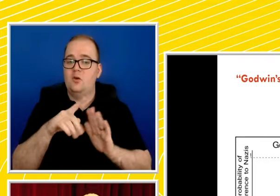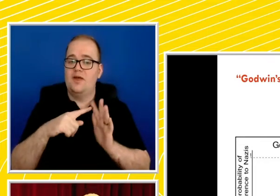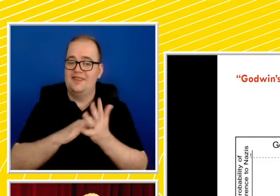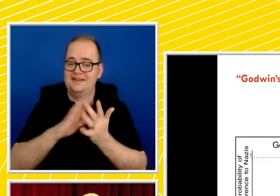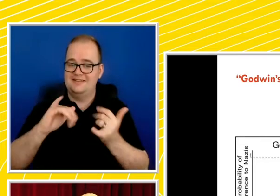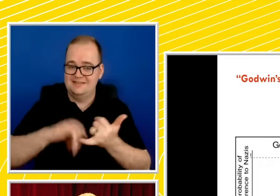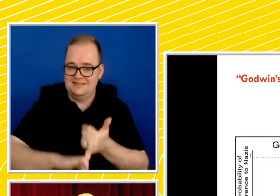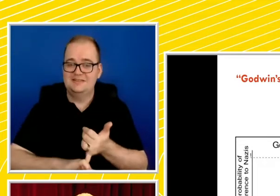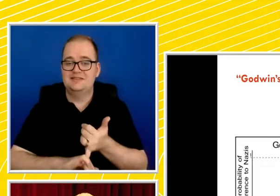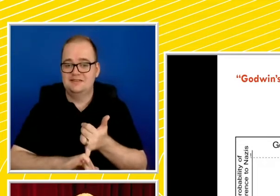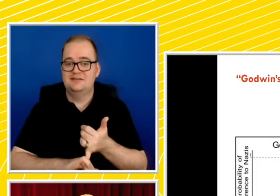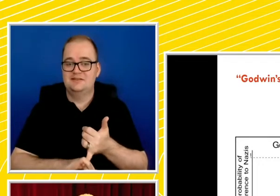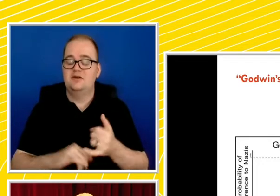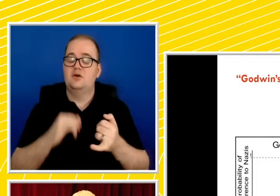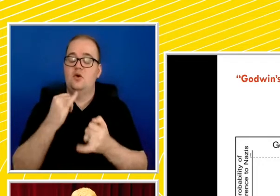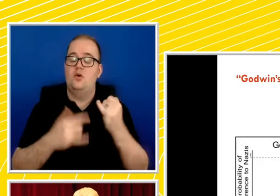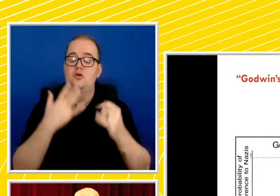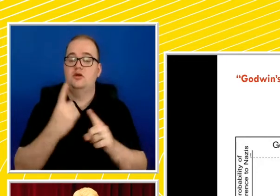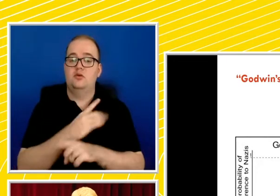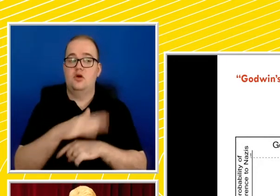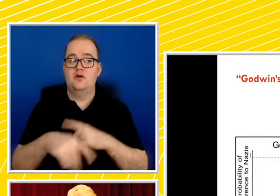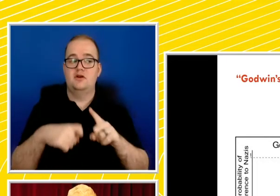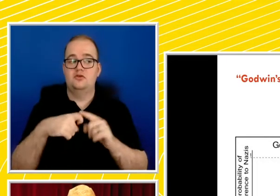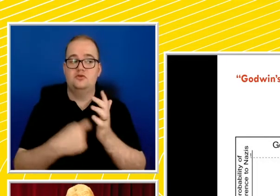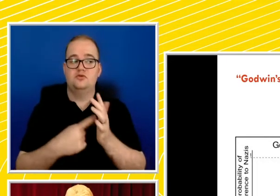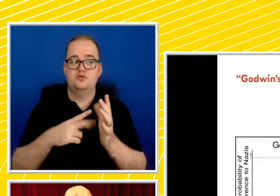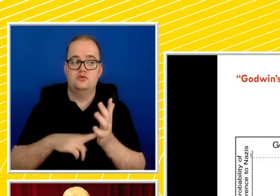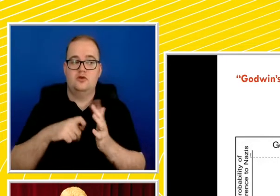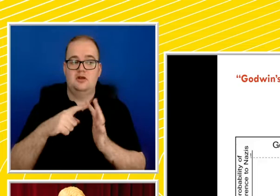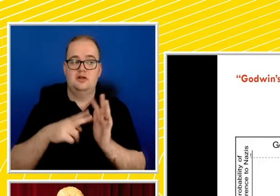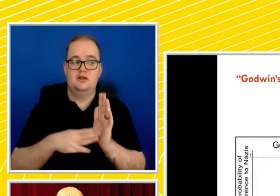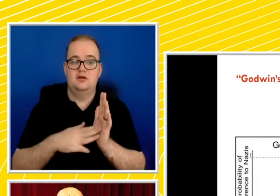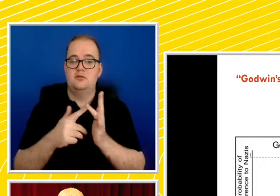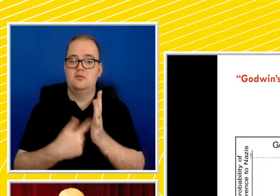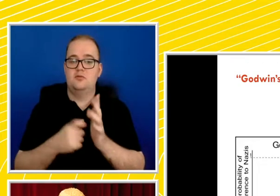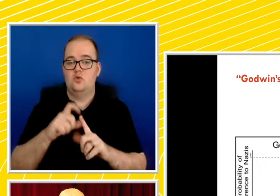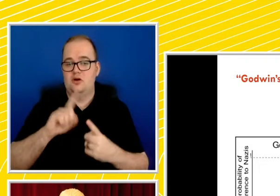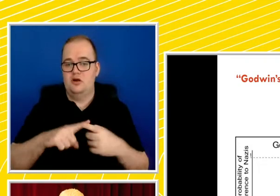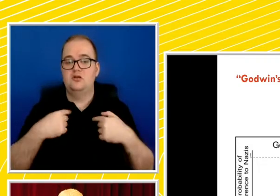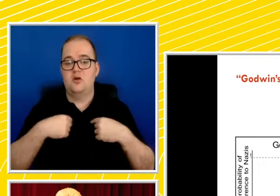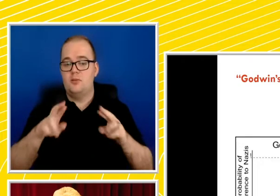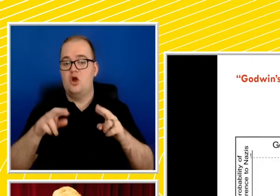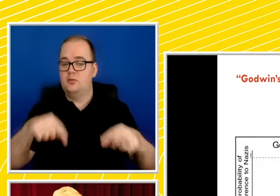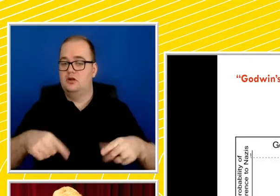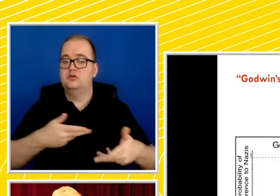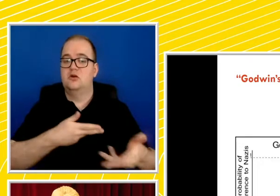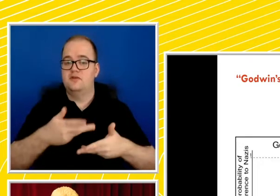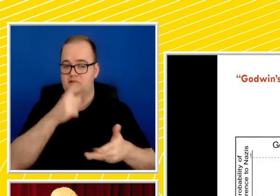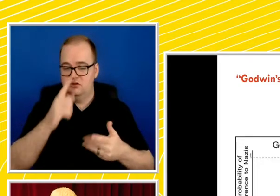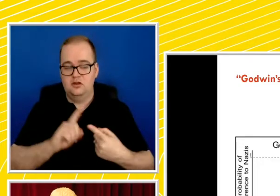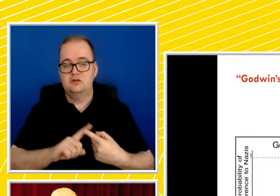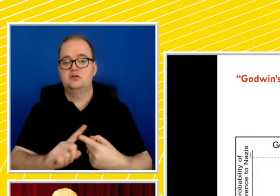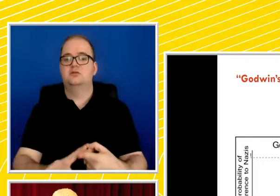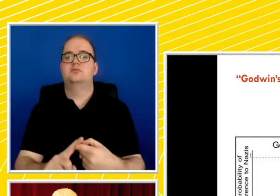in the light of the crank and mortar. And what I'm proposing is to try and progress that conversation so that we can understand the historical significance of this